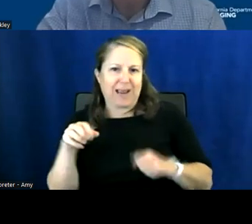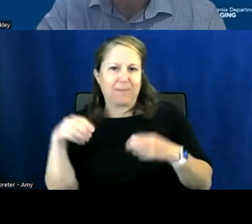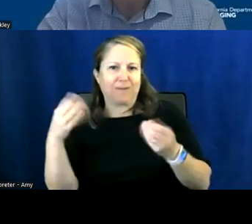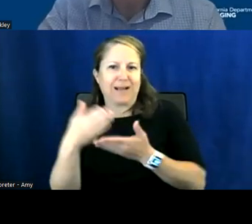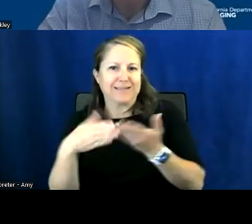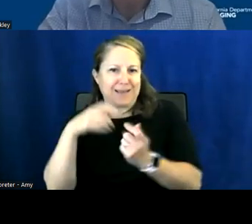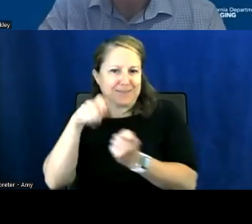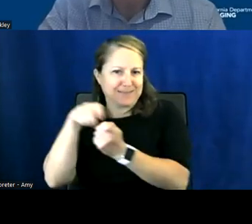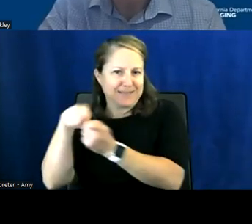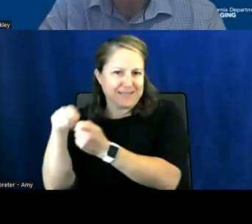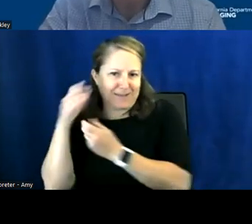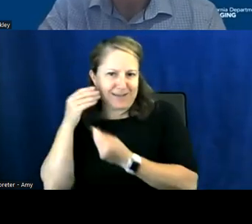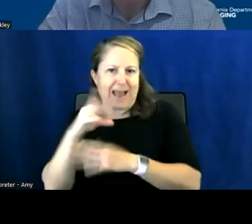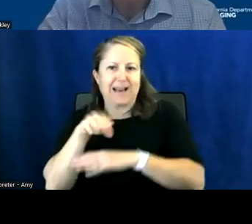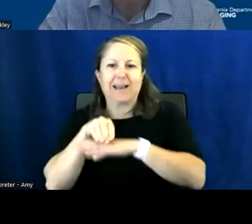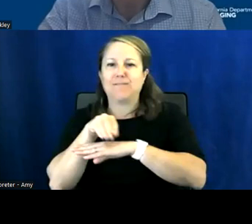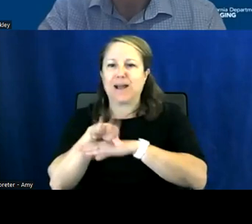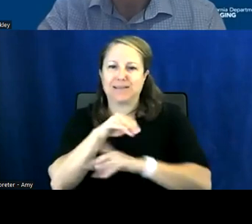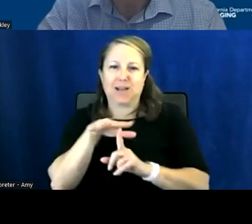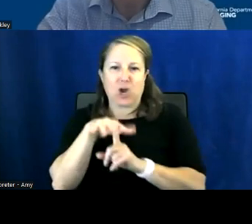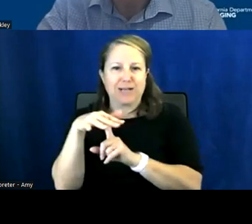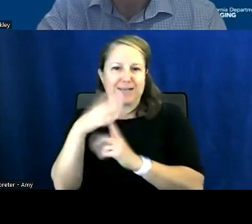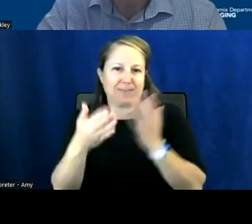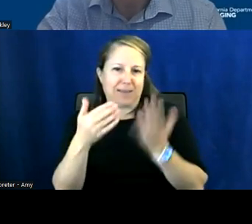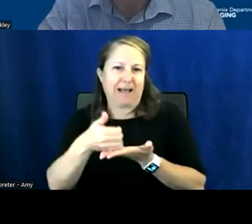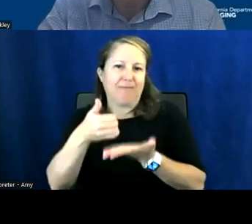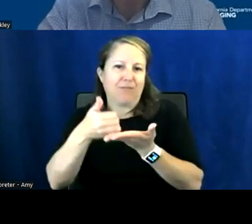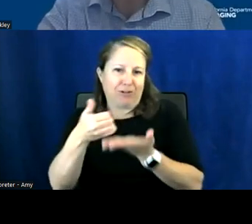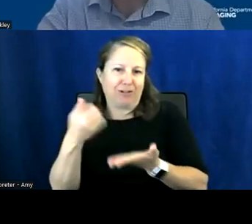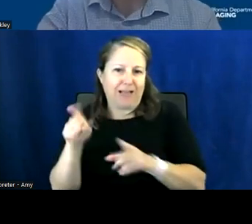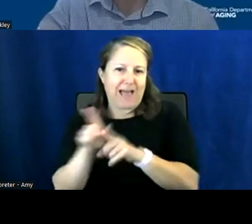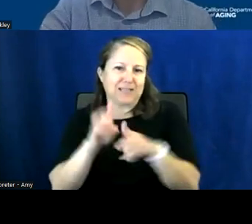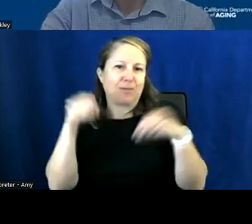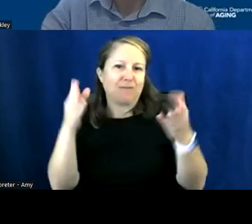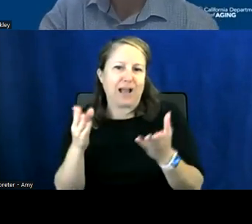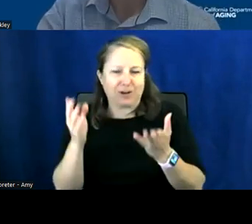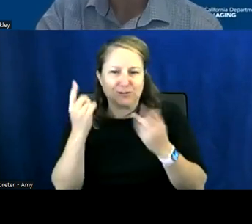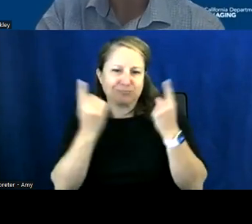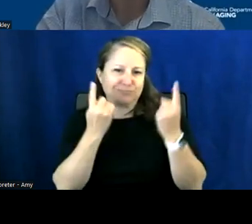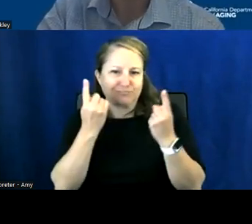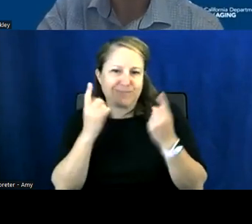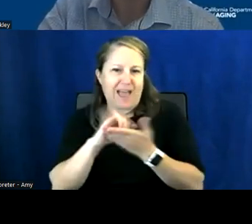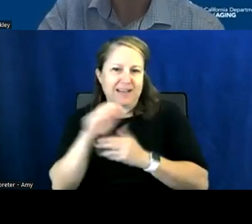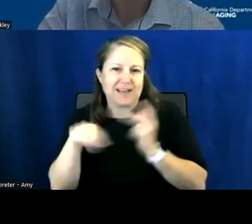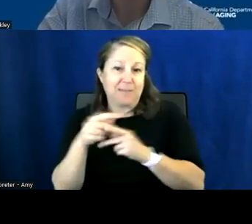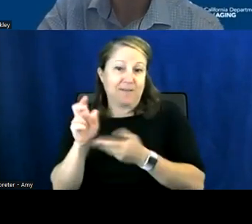and provide some advice and context that may be very helpful as uh providers continue to assess those types of investments